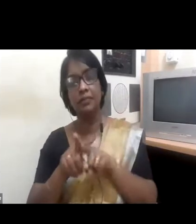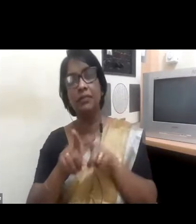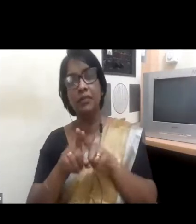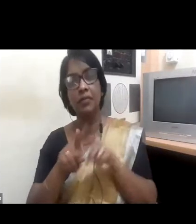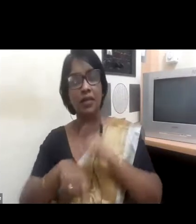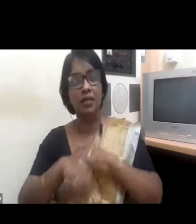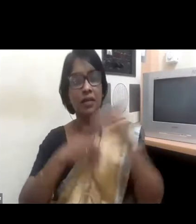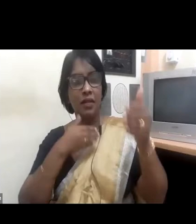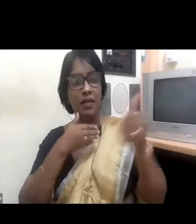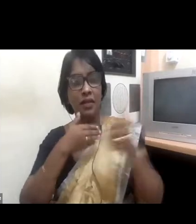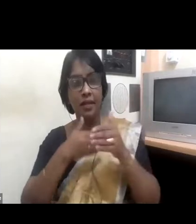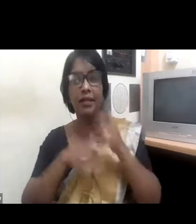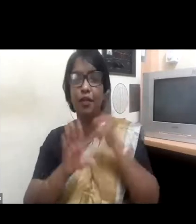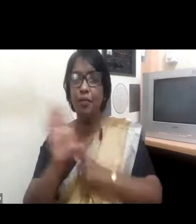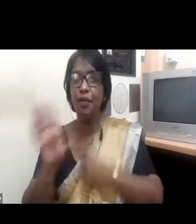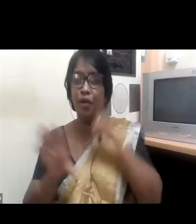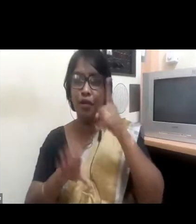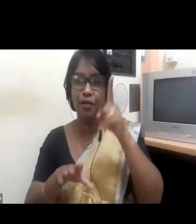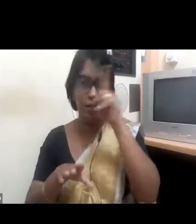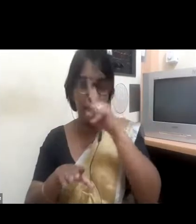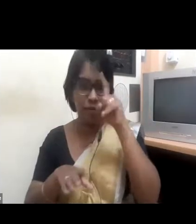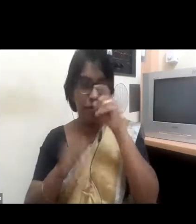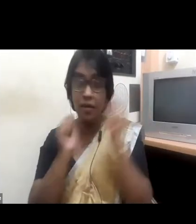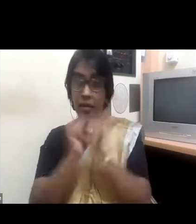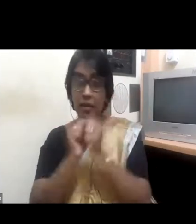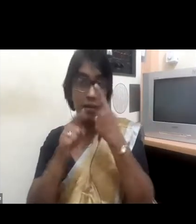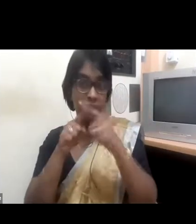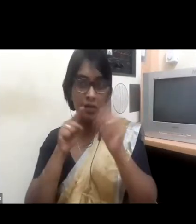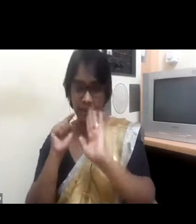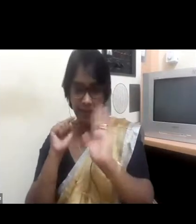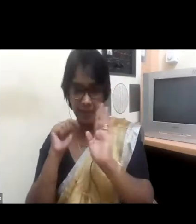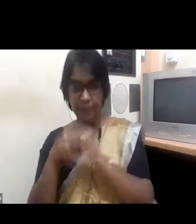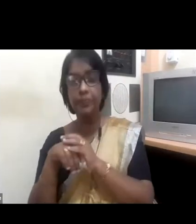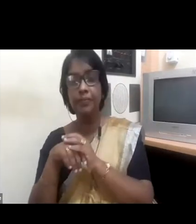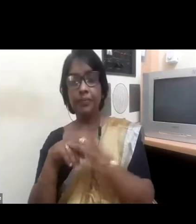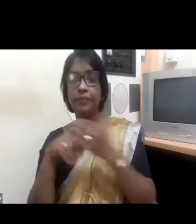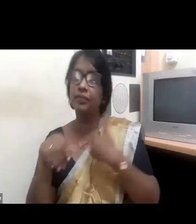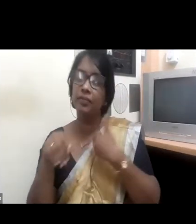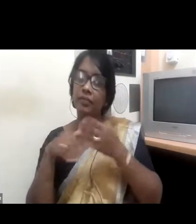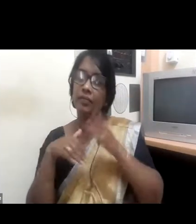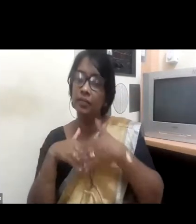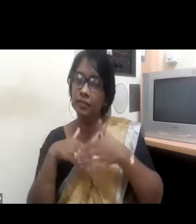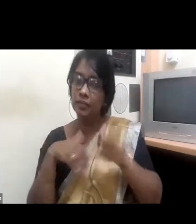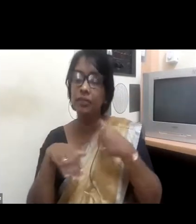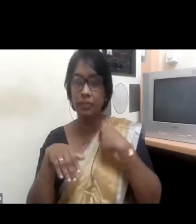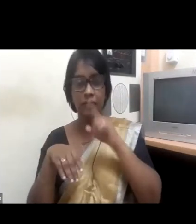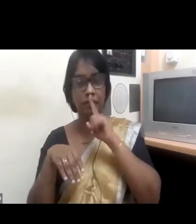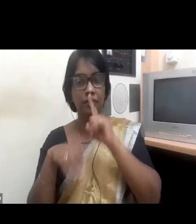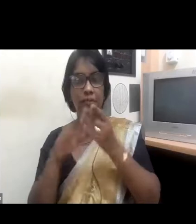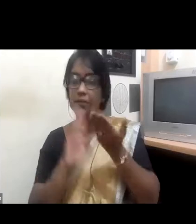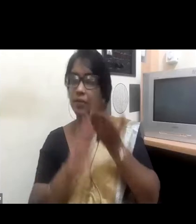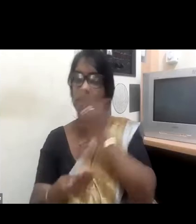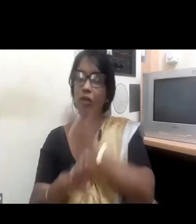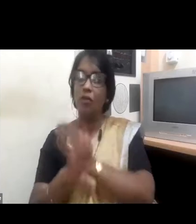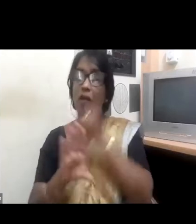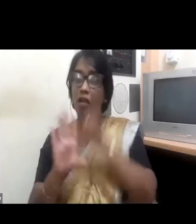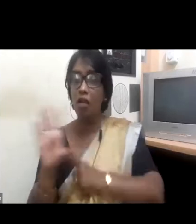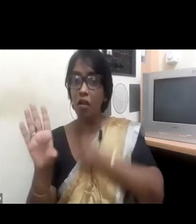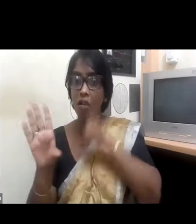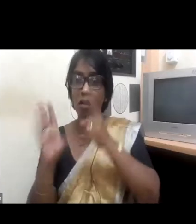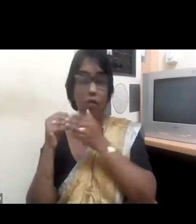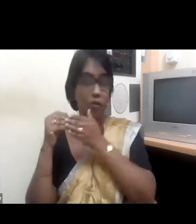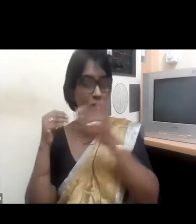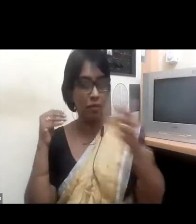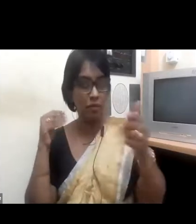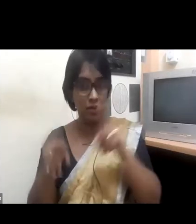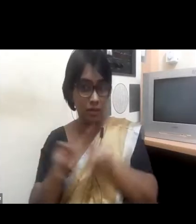process. Let me talk about my own experience in the last one year or so. We opened our